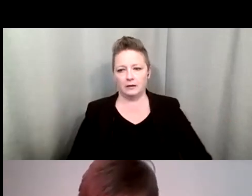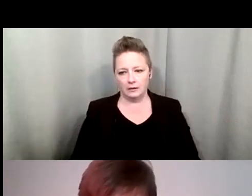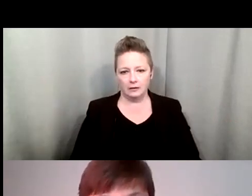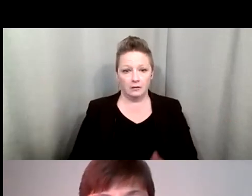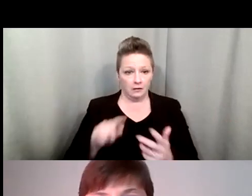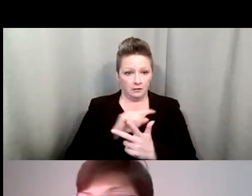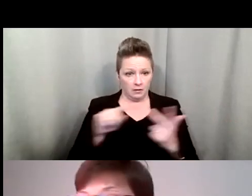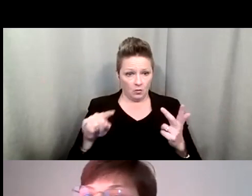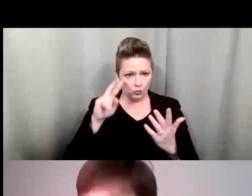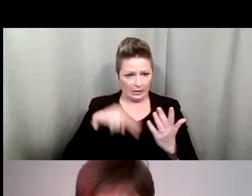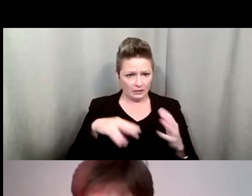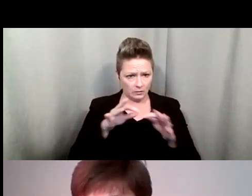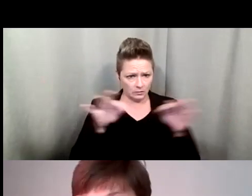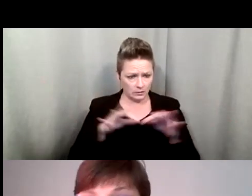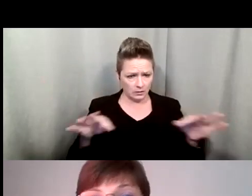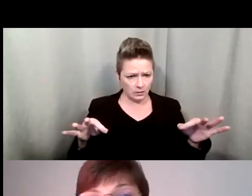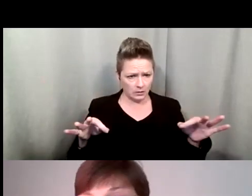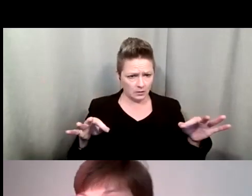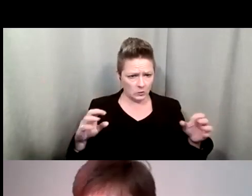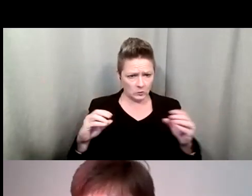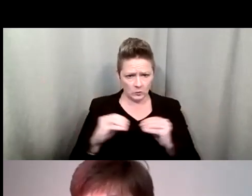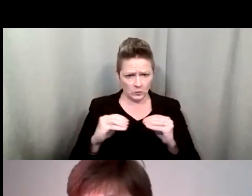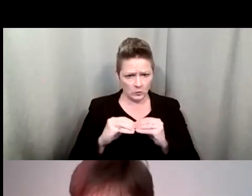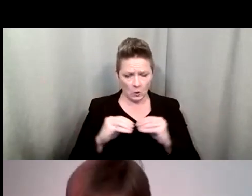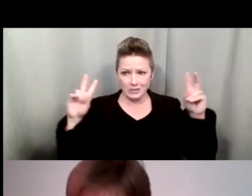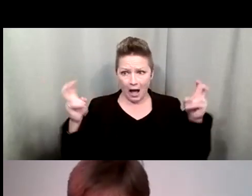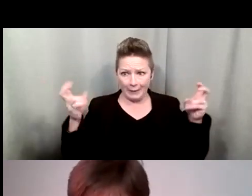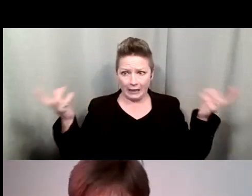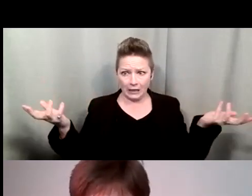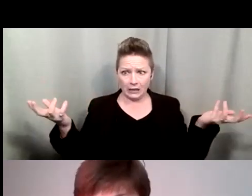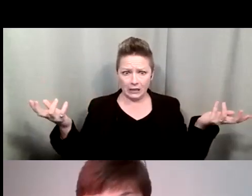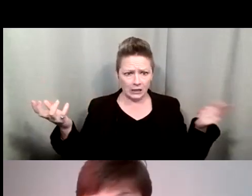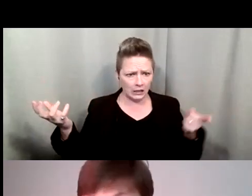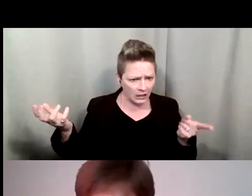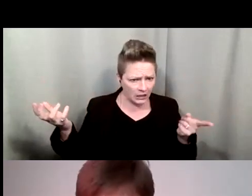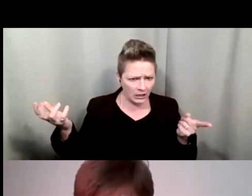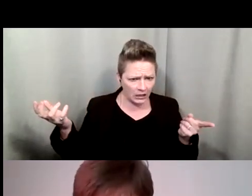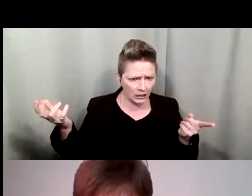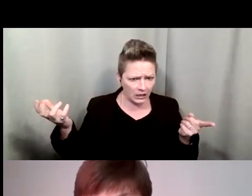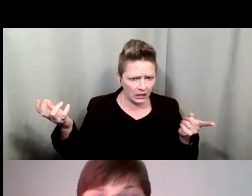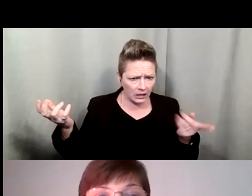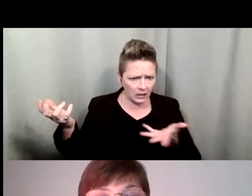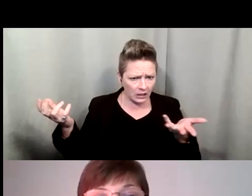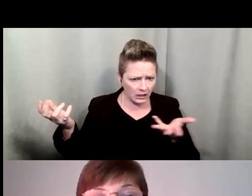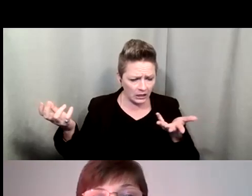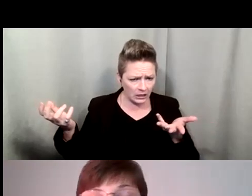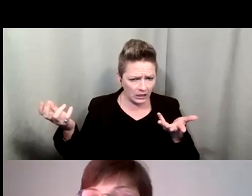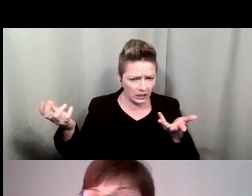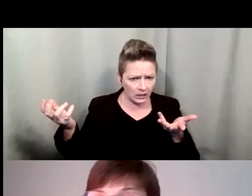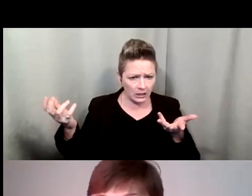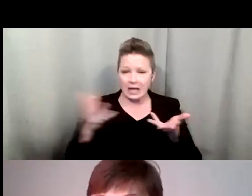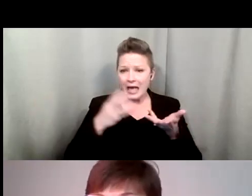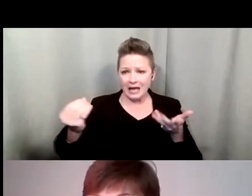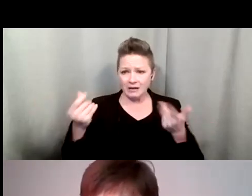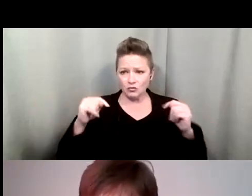below, have you noticed there's no topic? That makes it even more difficult to know what that is. And if you